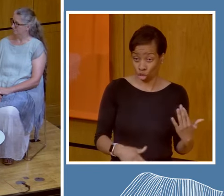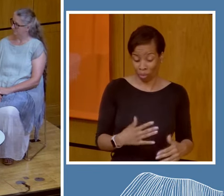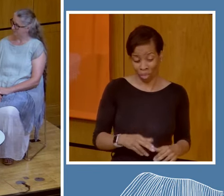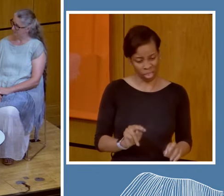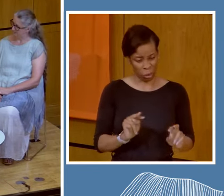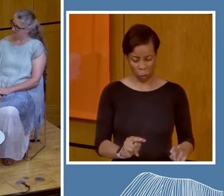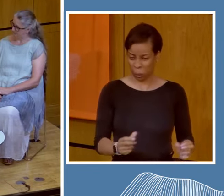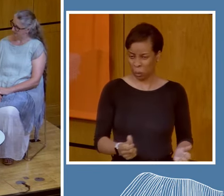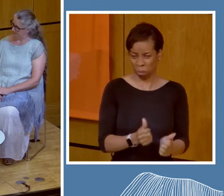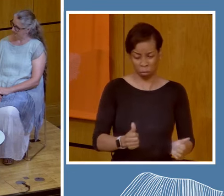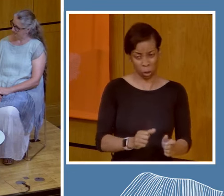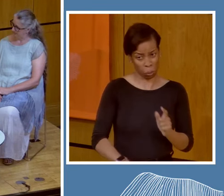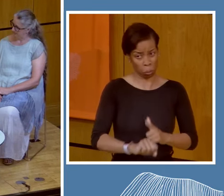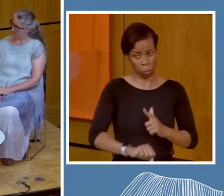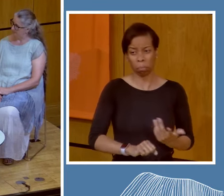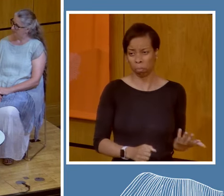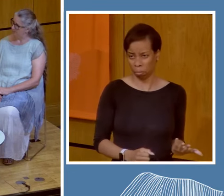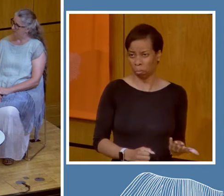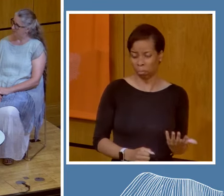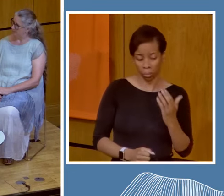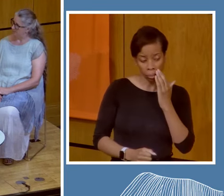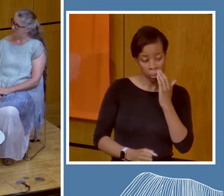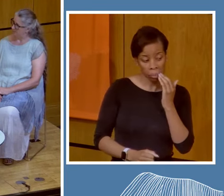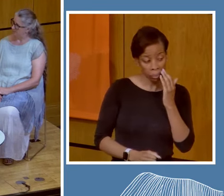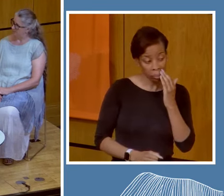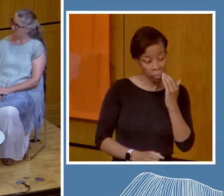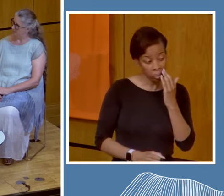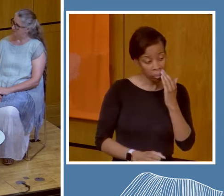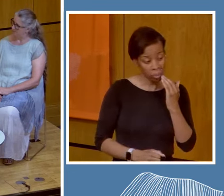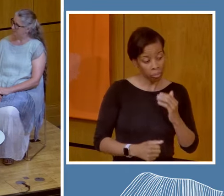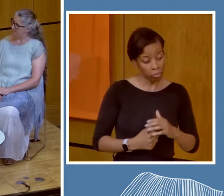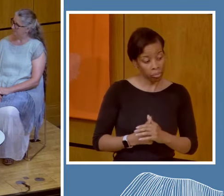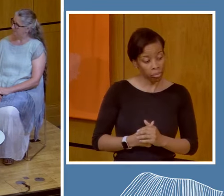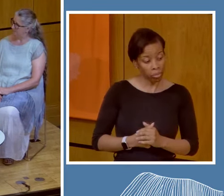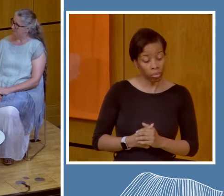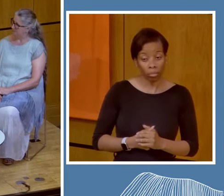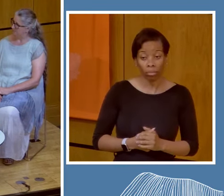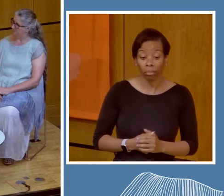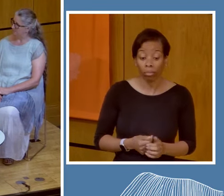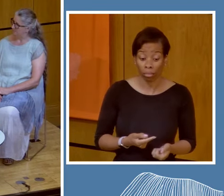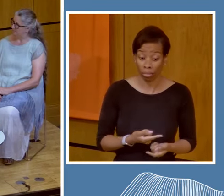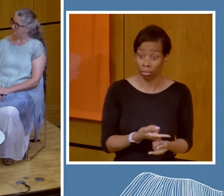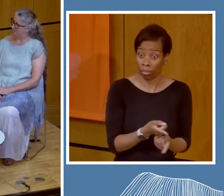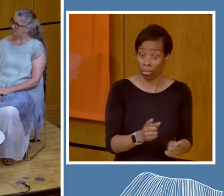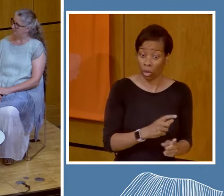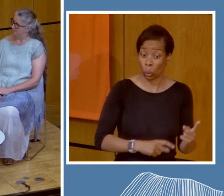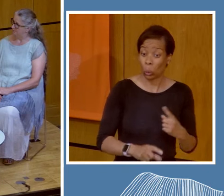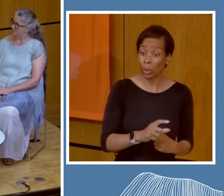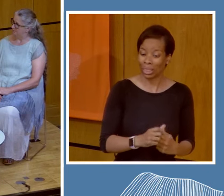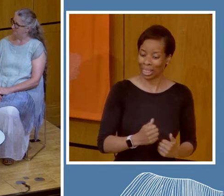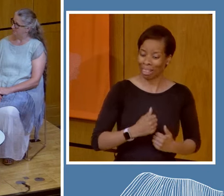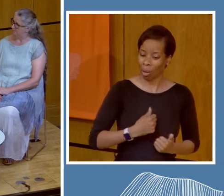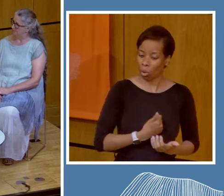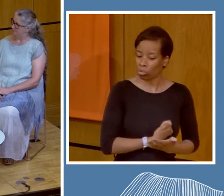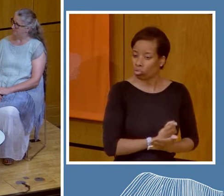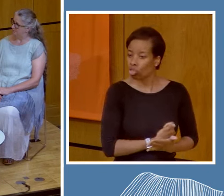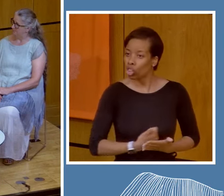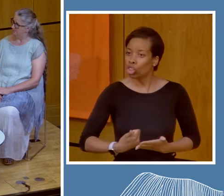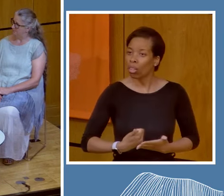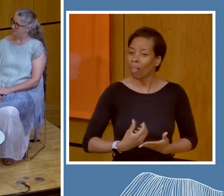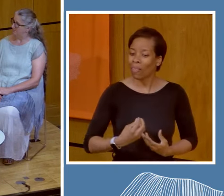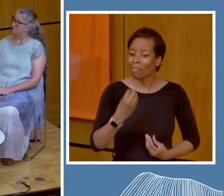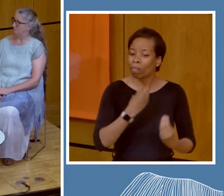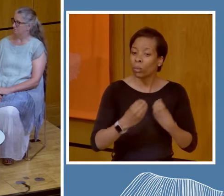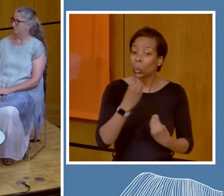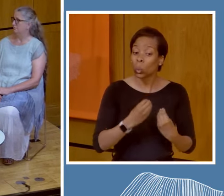one of the recommendations to communities was to not eat our traditional foods, particularly the organ meats, which